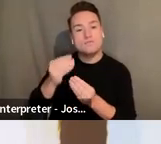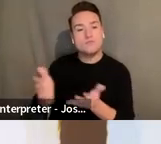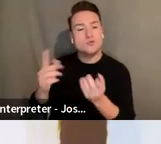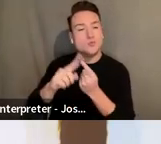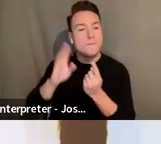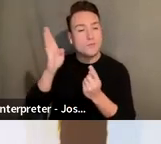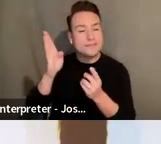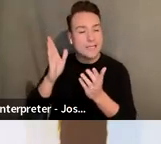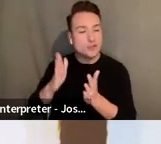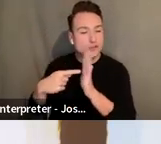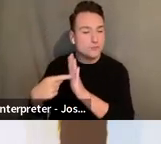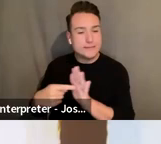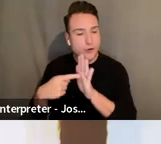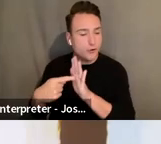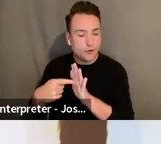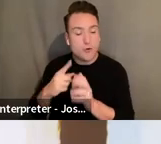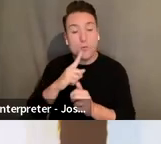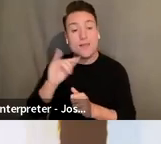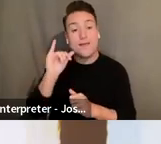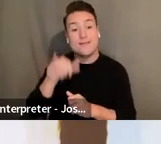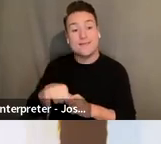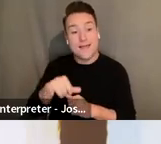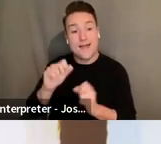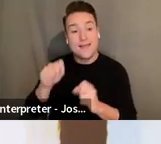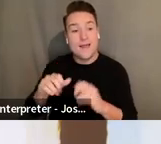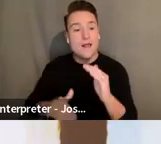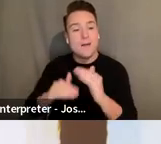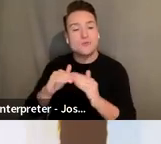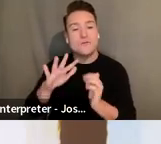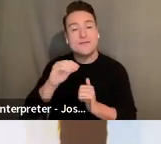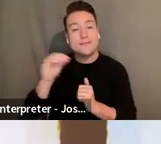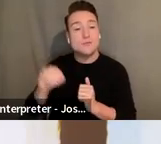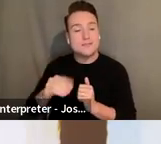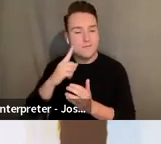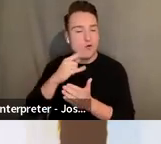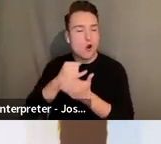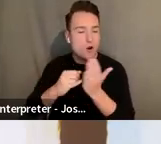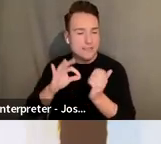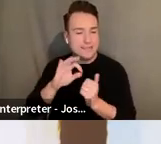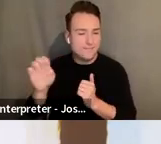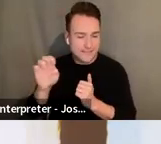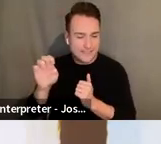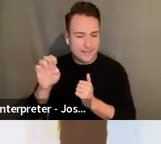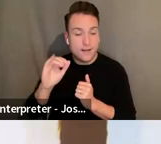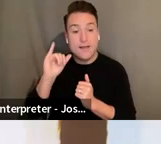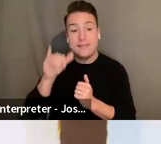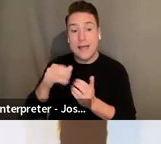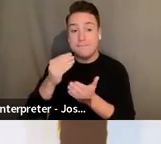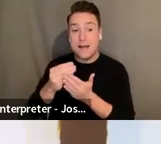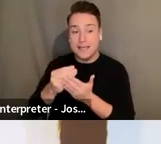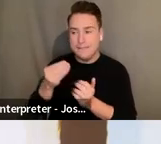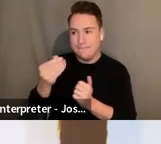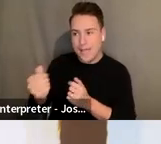These funds can support up to 50% of the artists fee for any given engagement. That money is paid directly to the presenter,